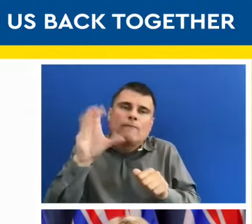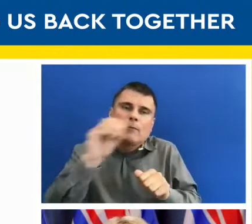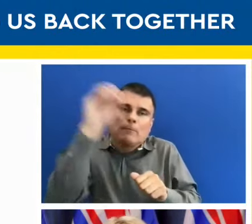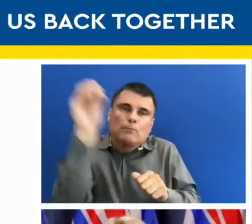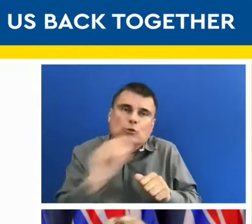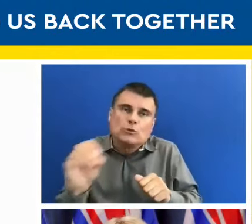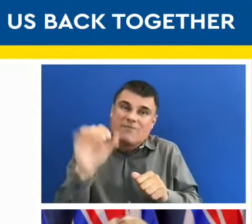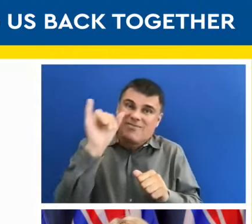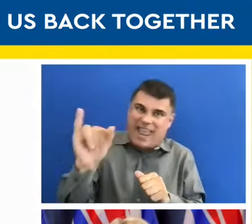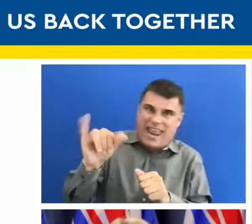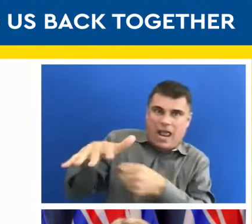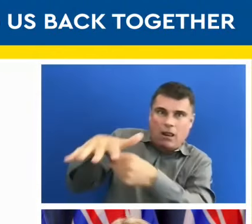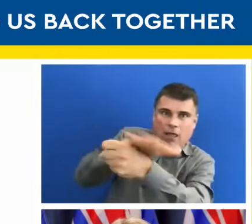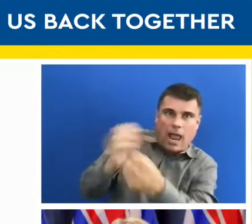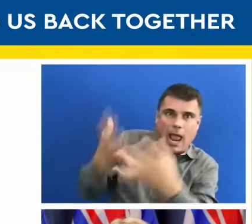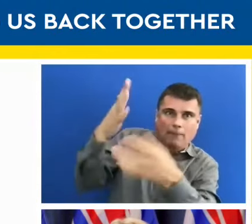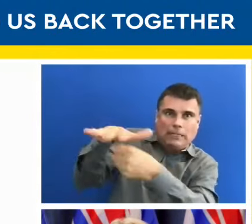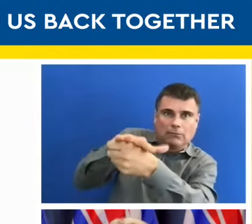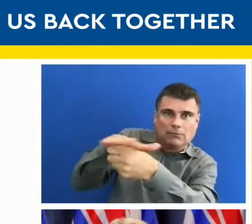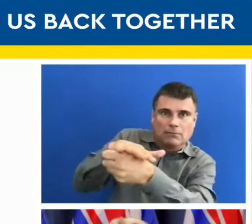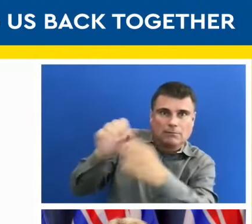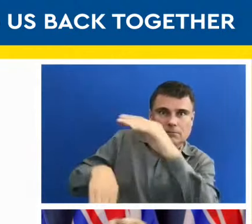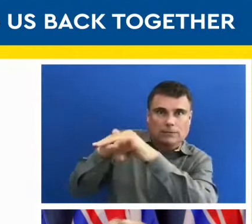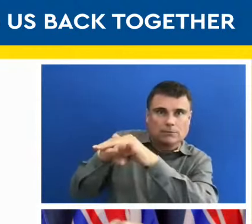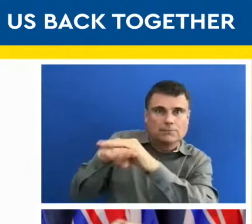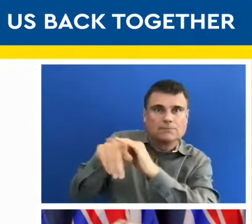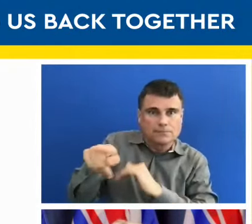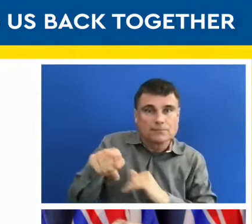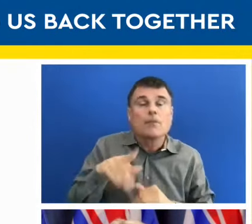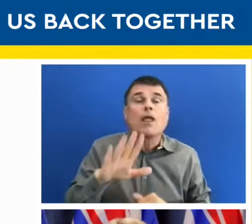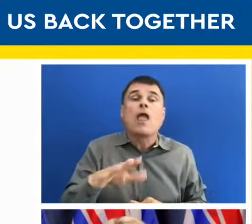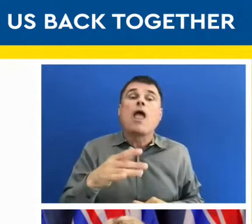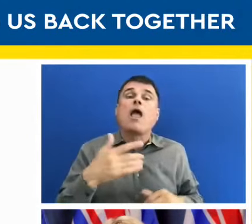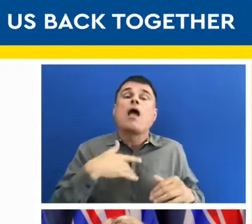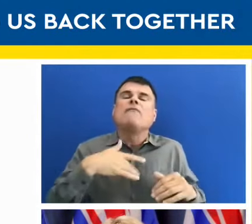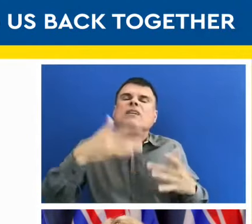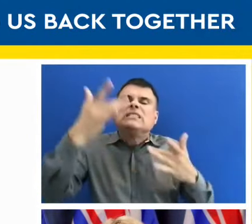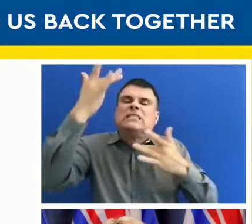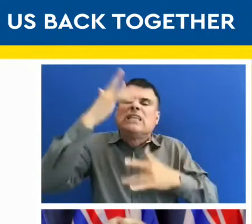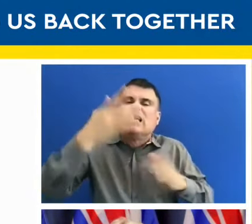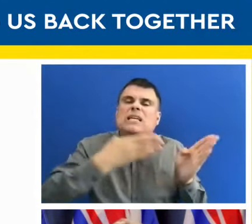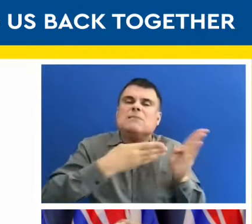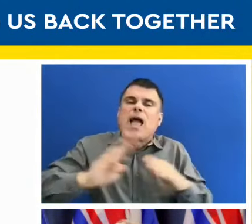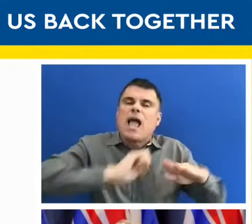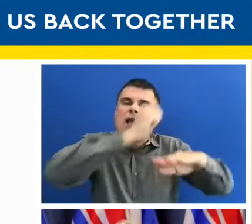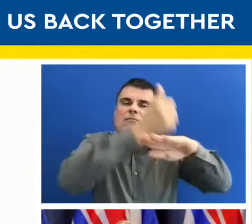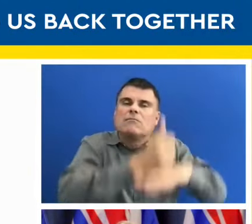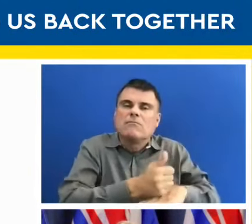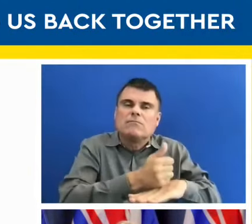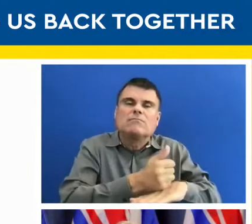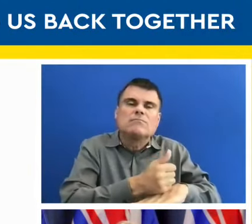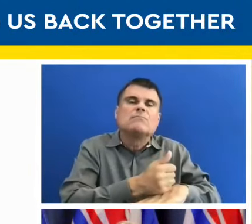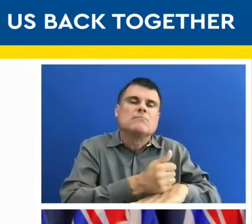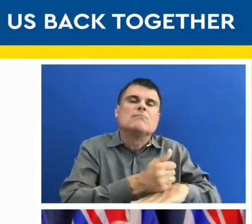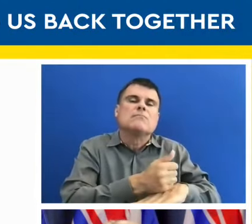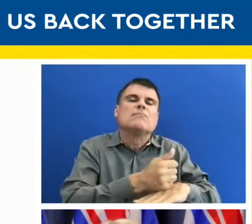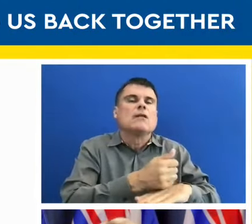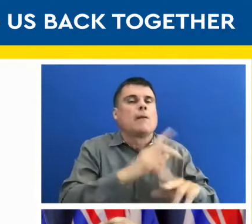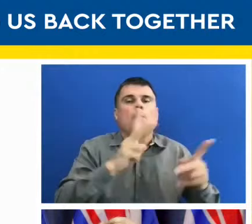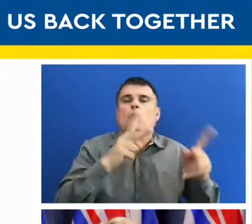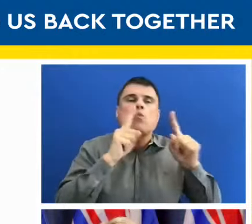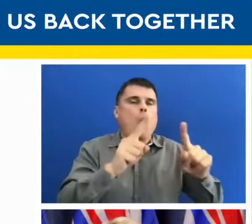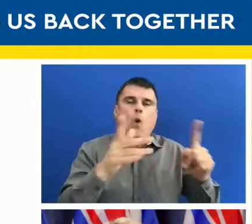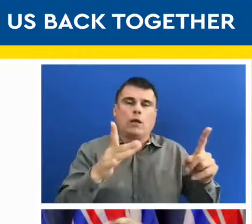disease plans to make sure that we are minimizing the risks of people coming when they sick and making sure they have space that they need. We those